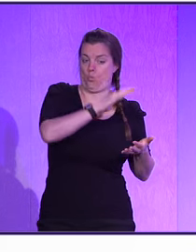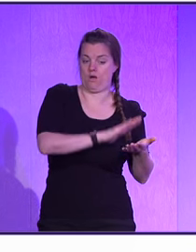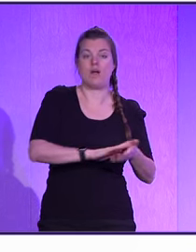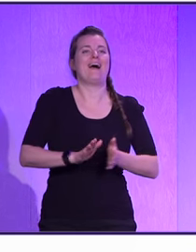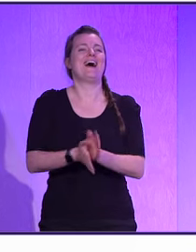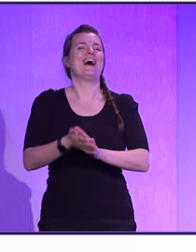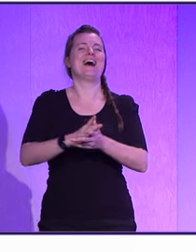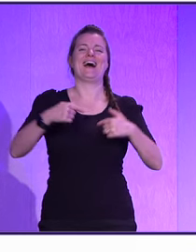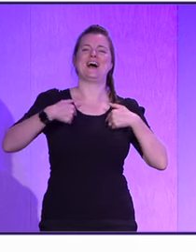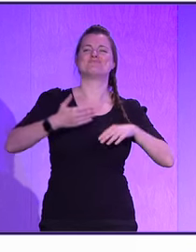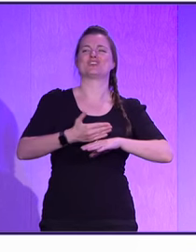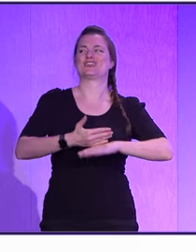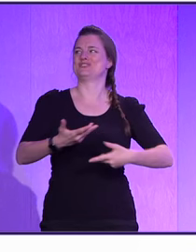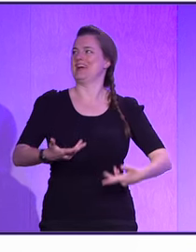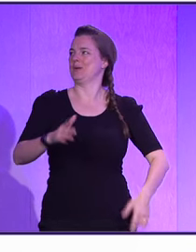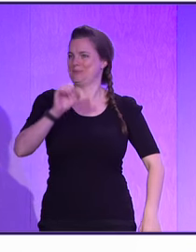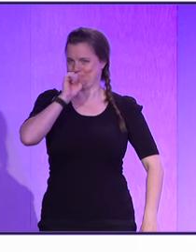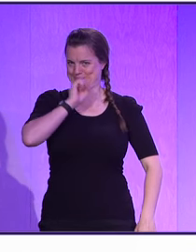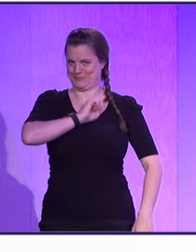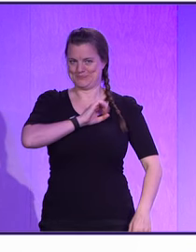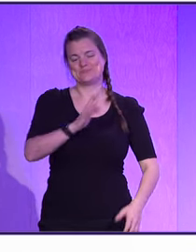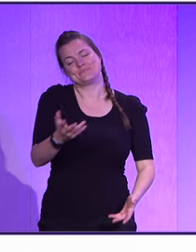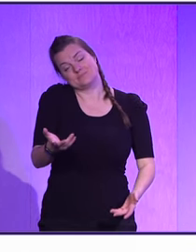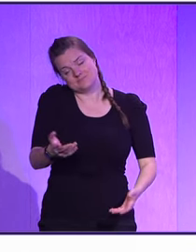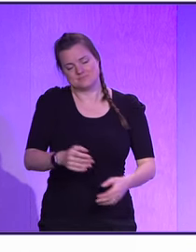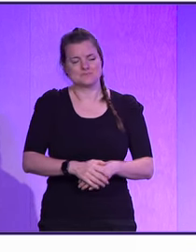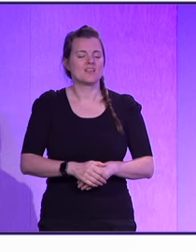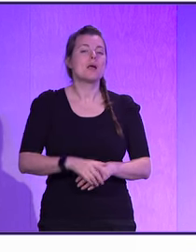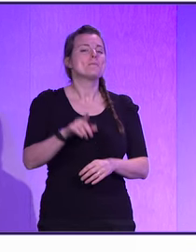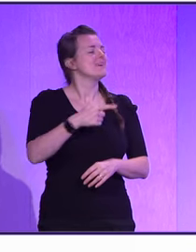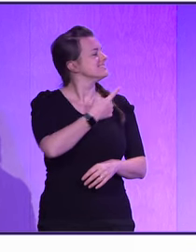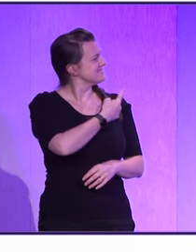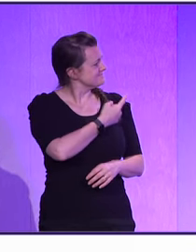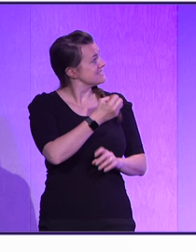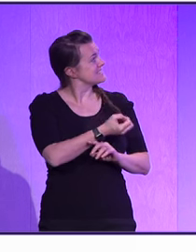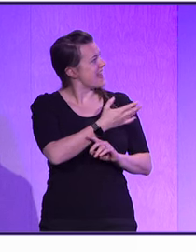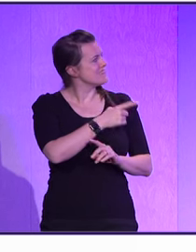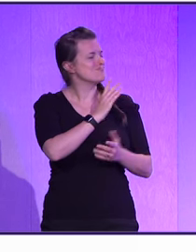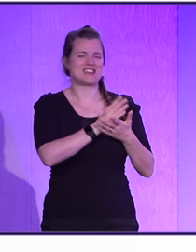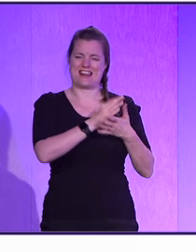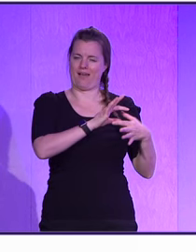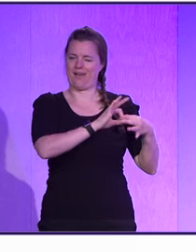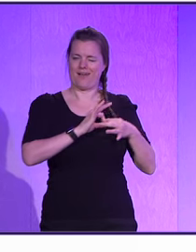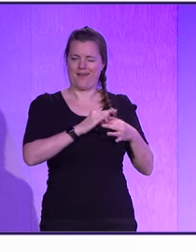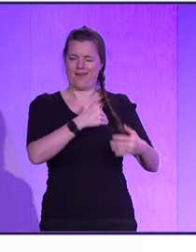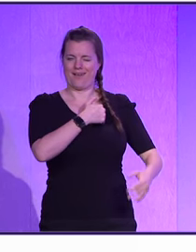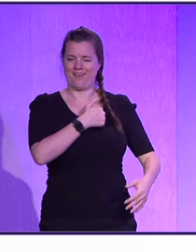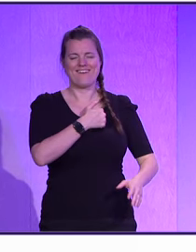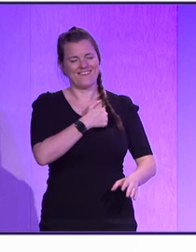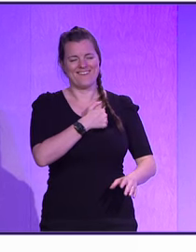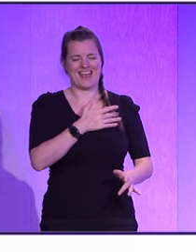is going to be tremendously helpful in there. And I like this slide in a way that it also resonates with me.